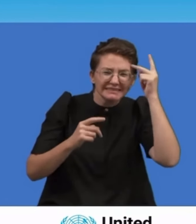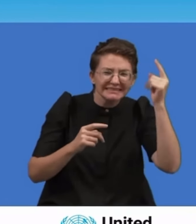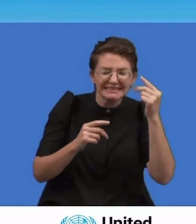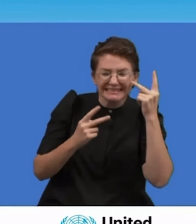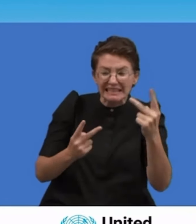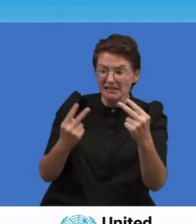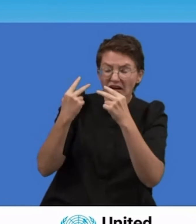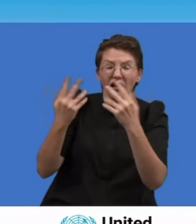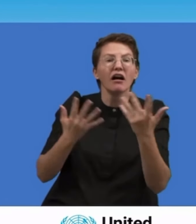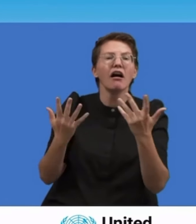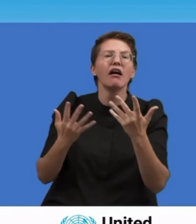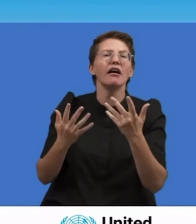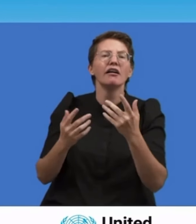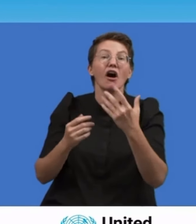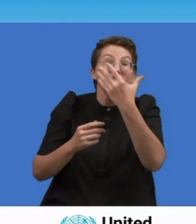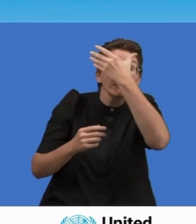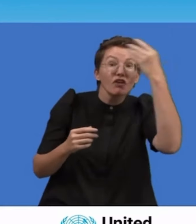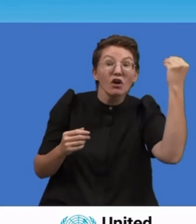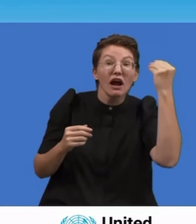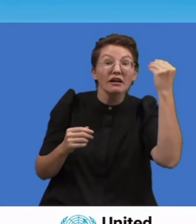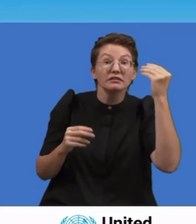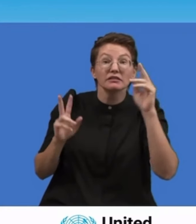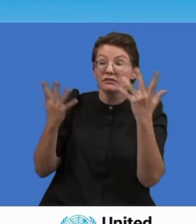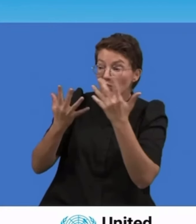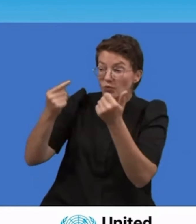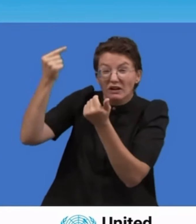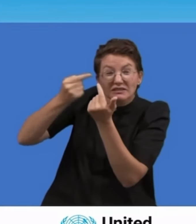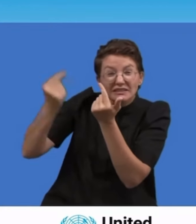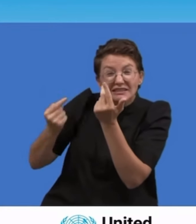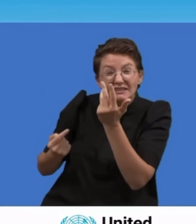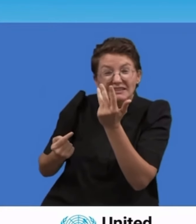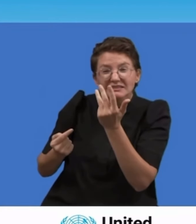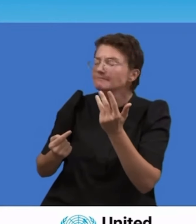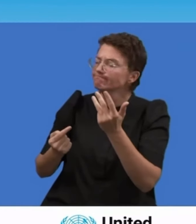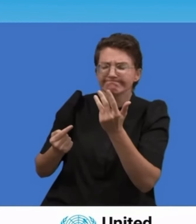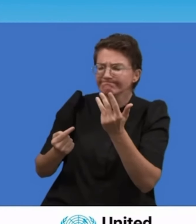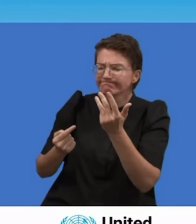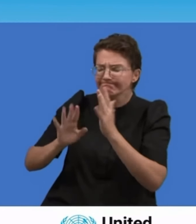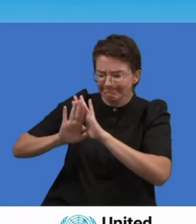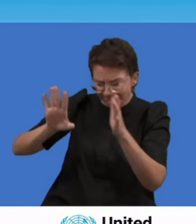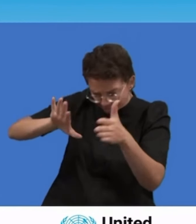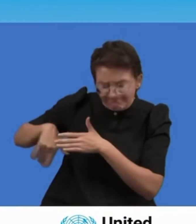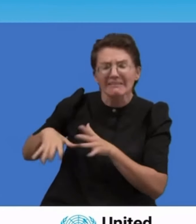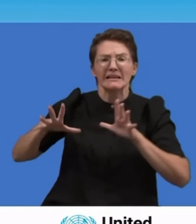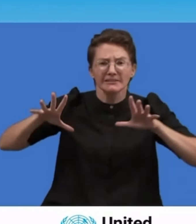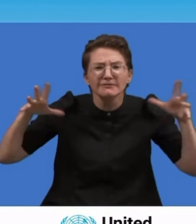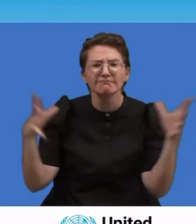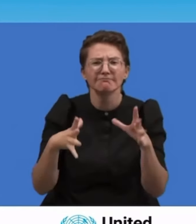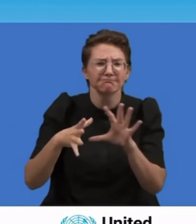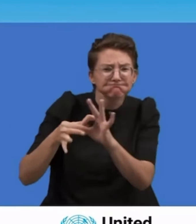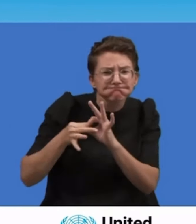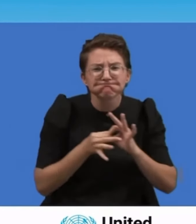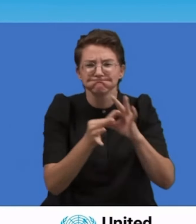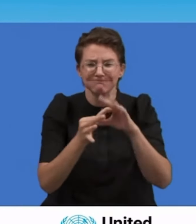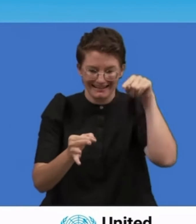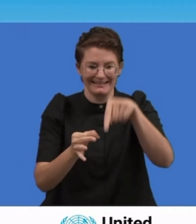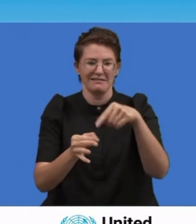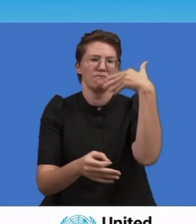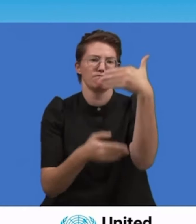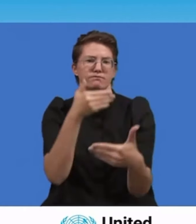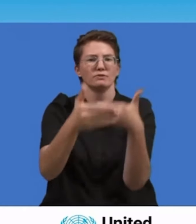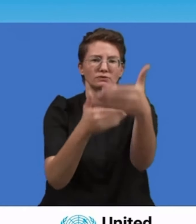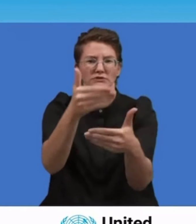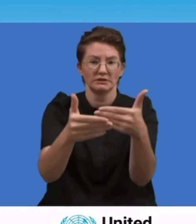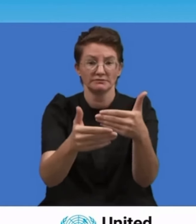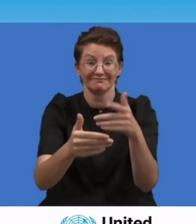United Nations, cooperation, solidarity, and shared commitment to peace, which underline the UN